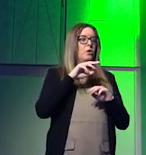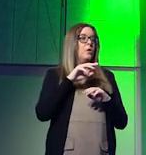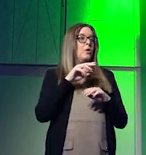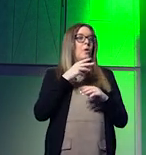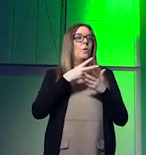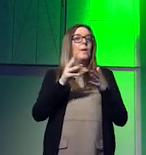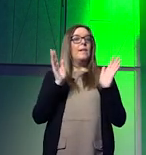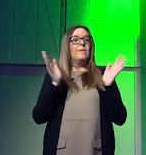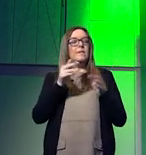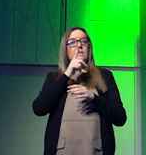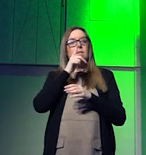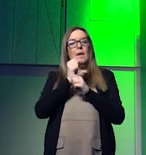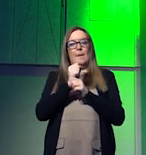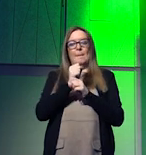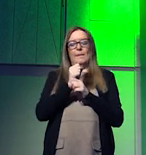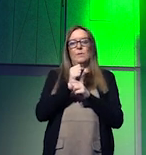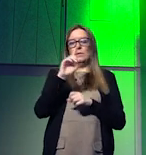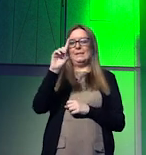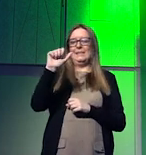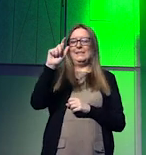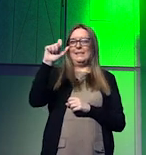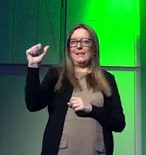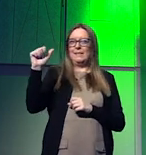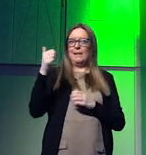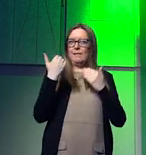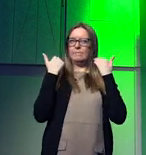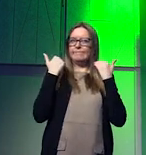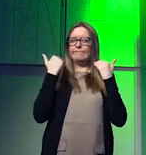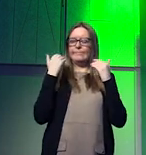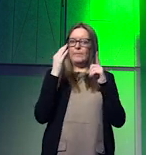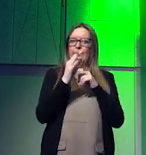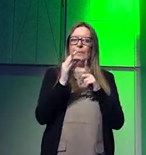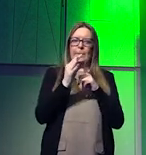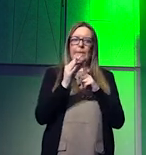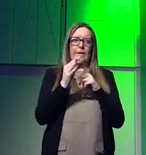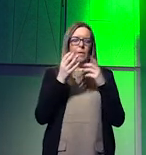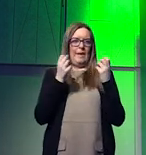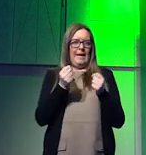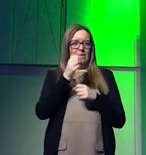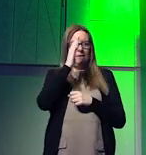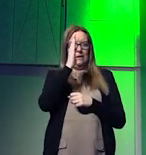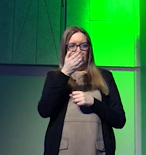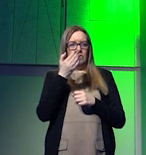points we tend to have a very direct and logical